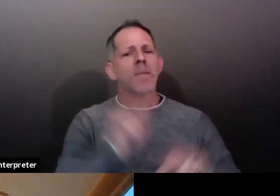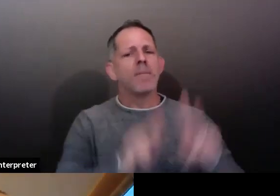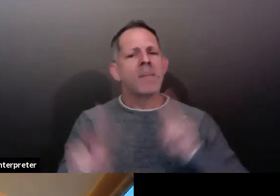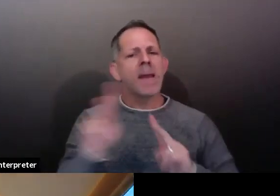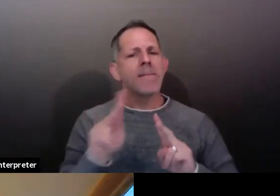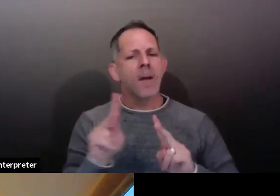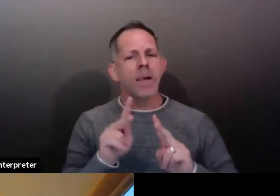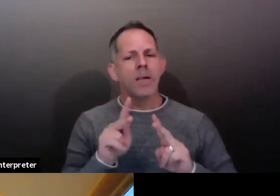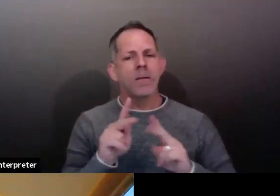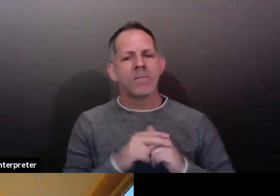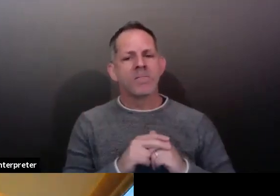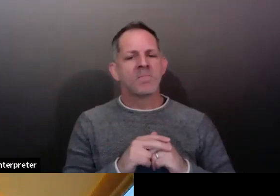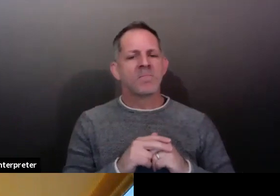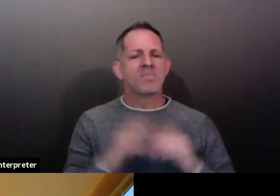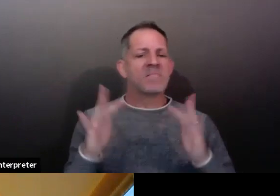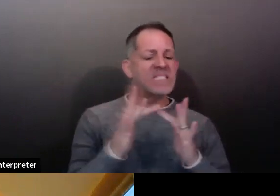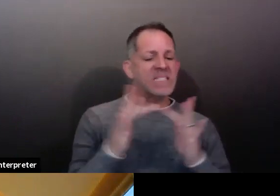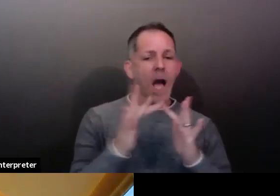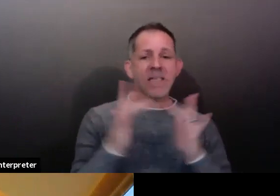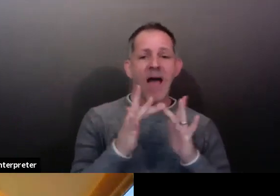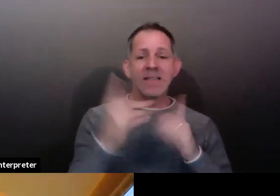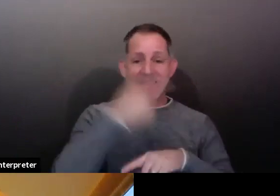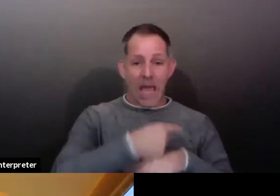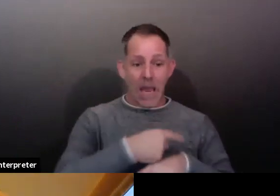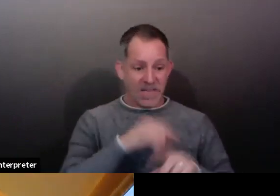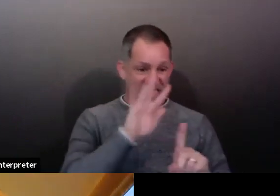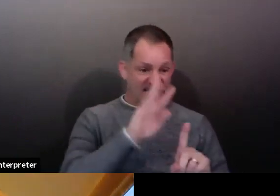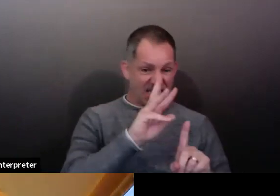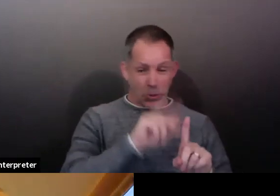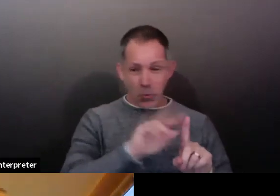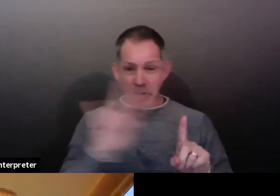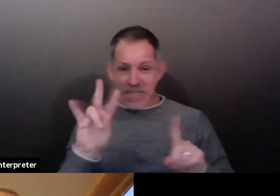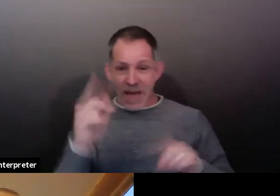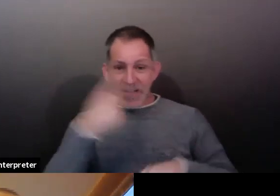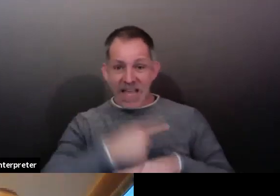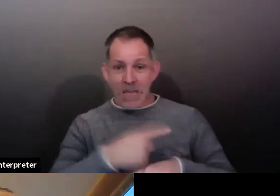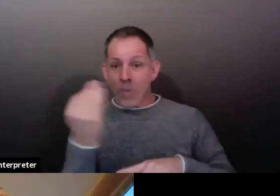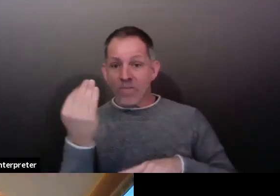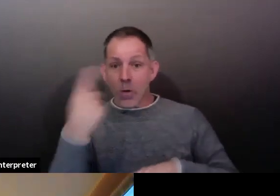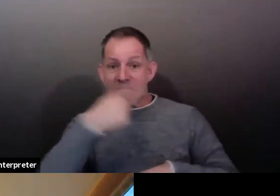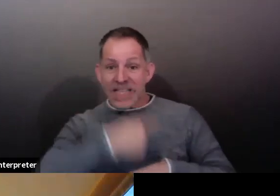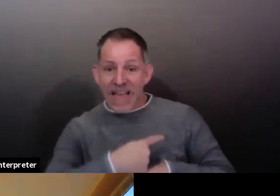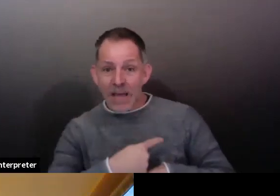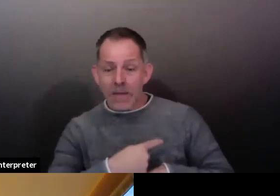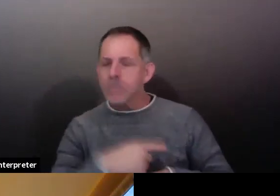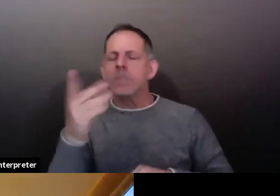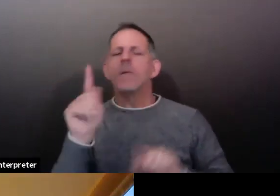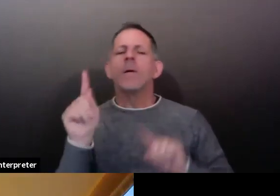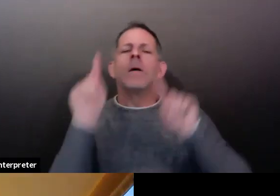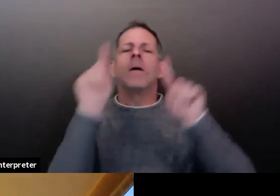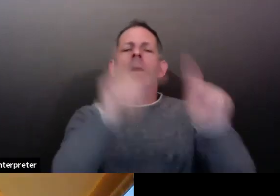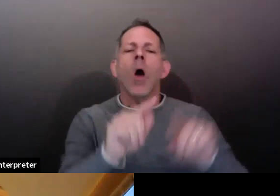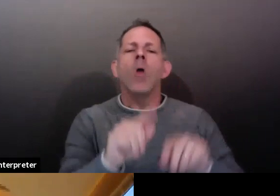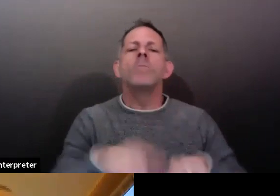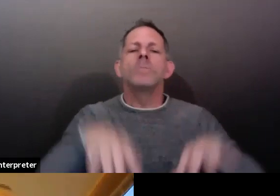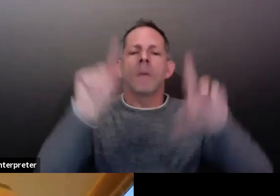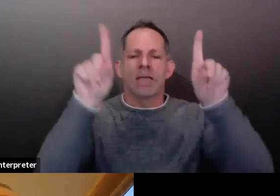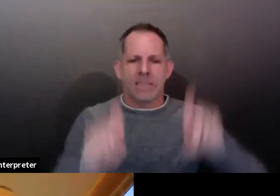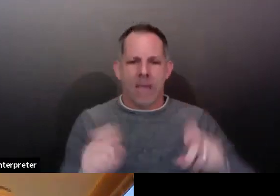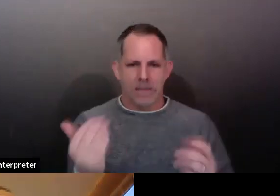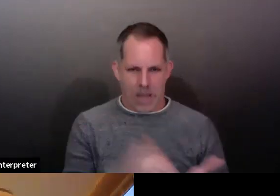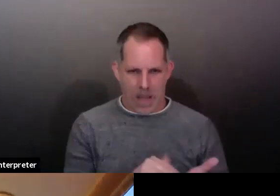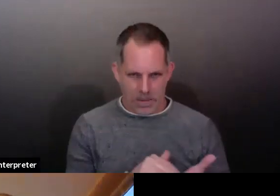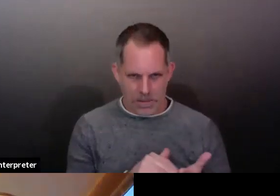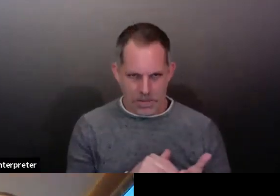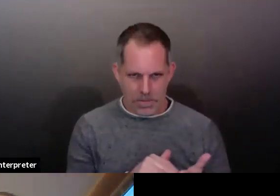quarantine will go get tested, which is a good thing to do. And because if they're infected, then we can start tracing their contacts.